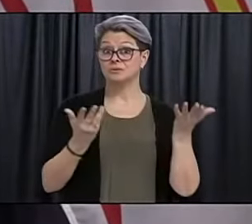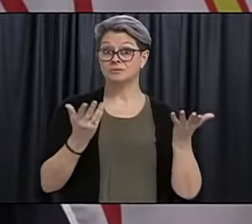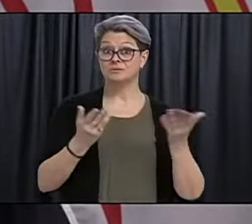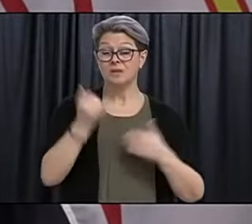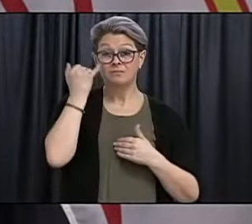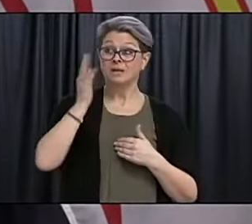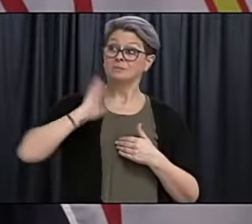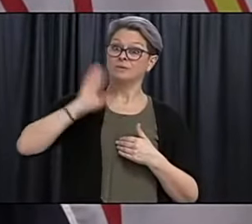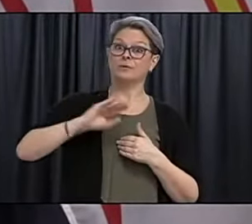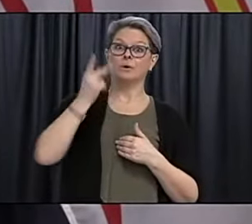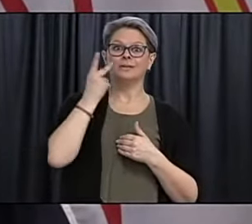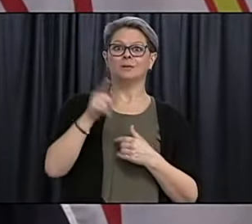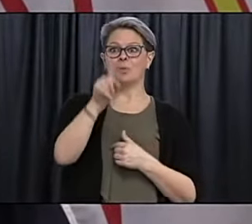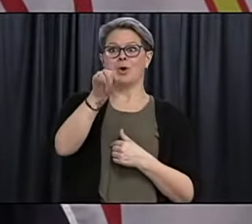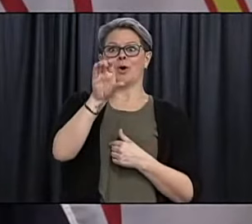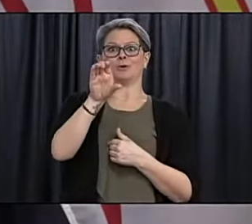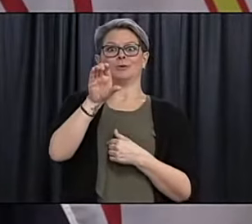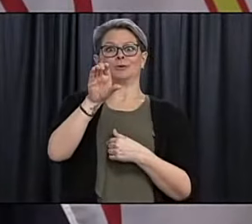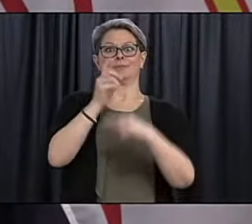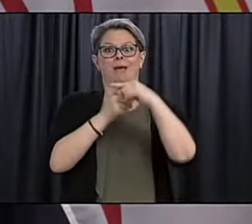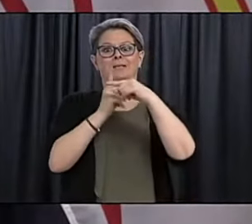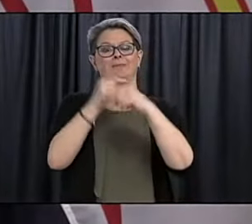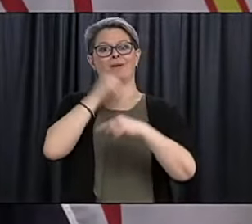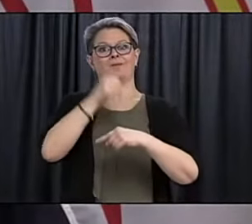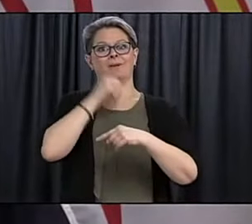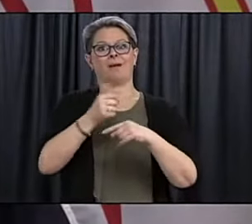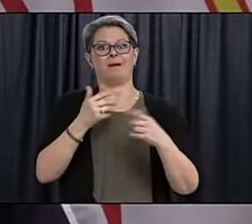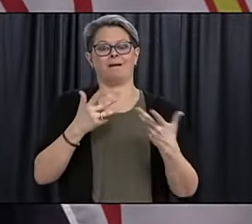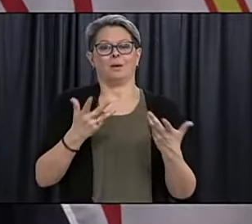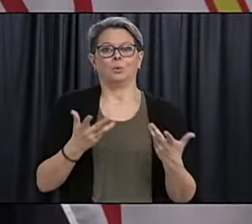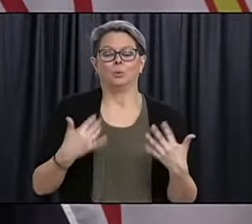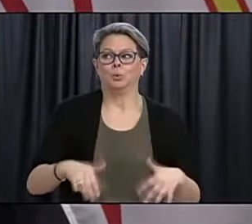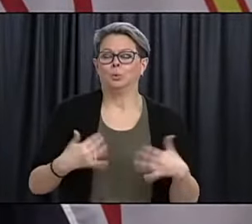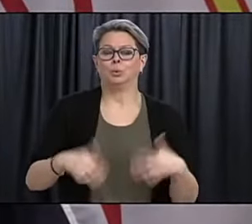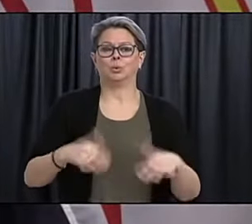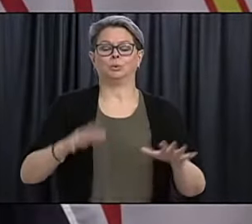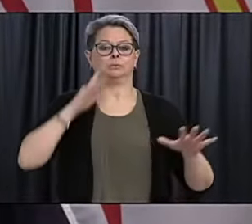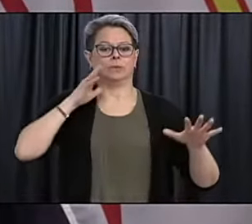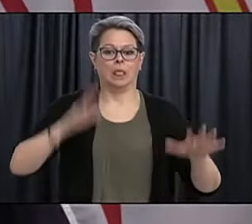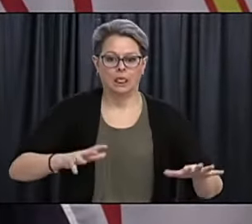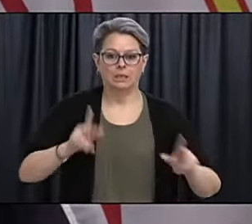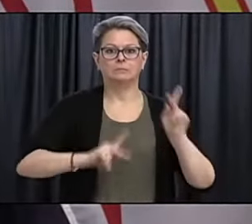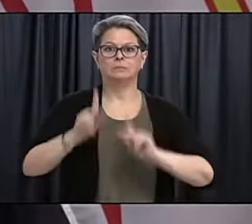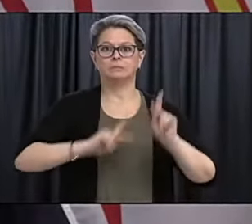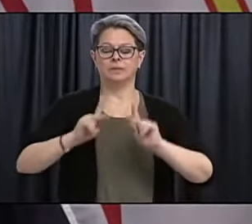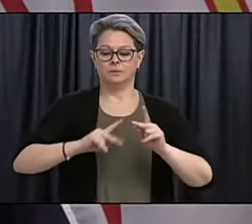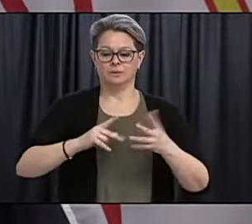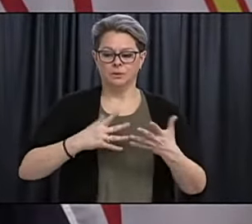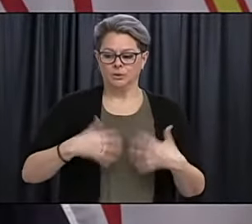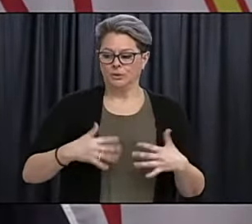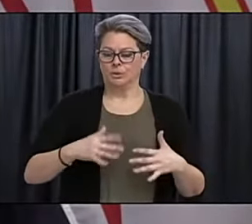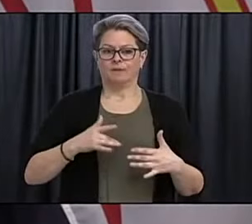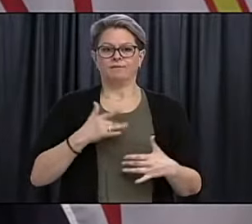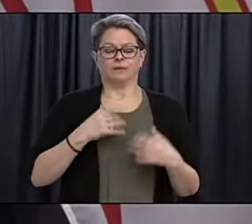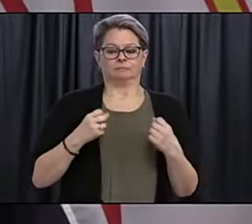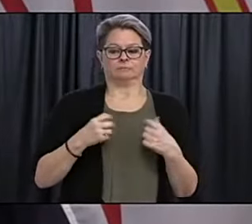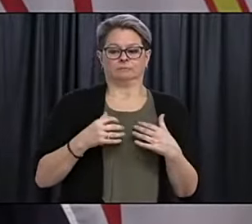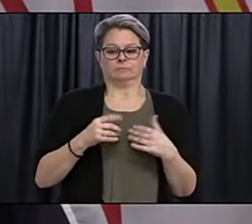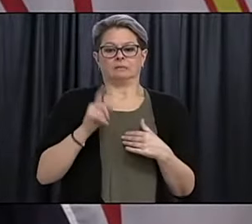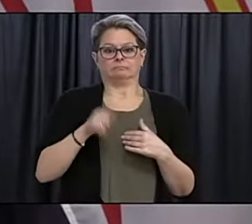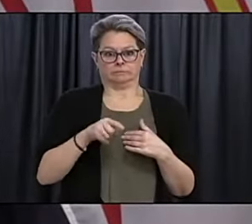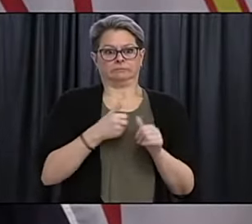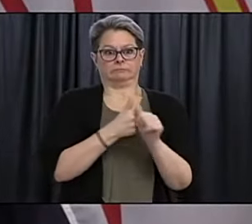a day, I think was a, uh, was a scary point for people. And I think people really took it seriously. So I'm really happy and grateful for that. Um,